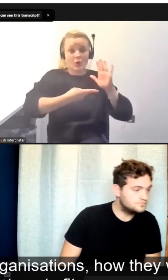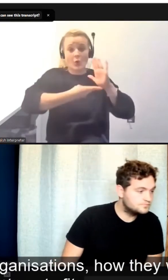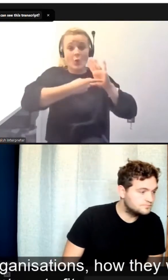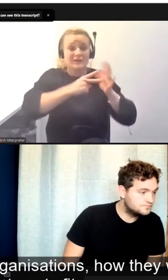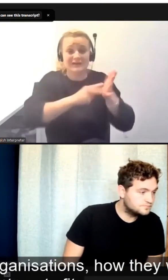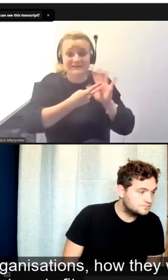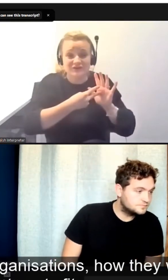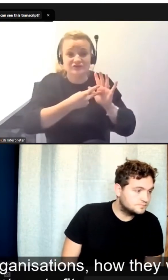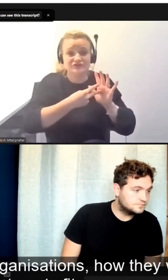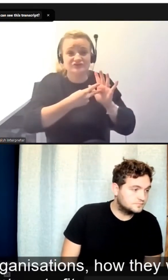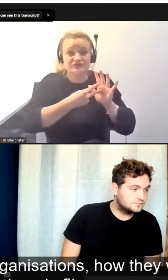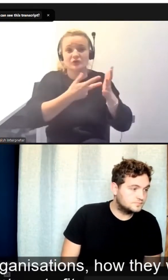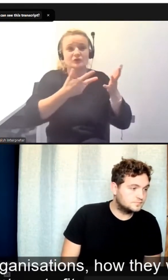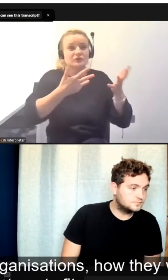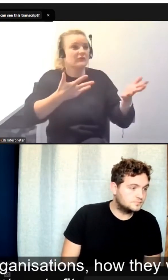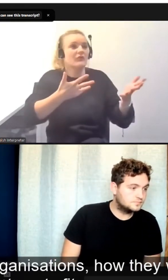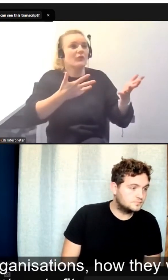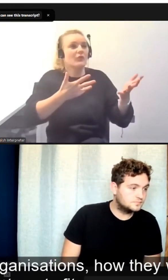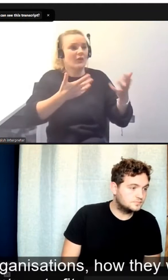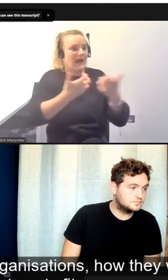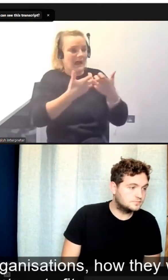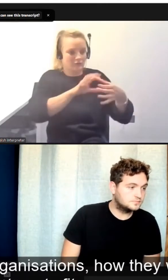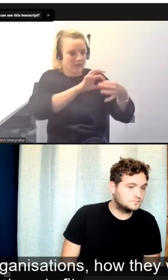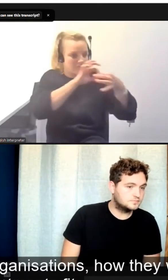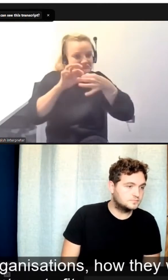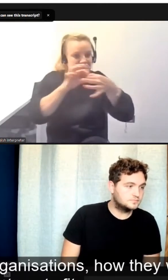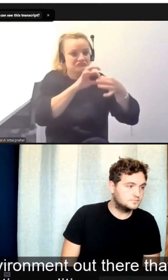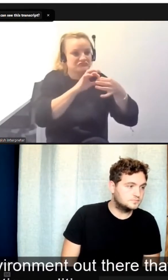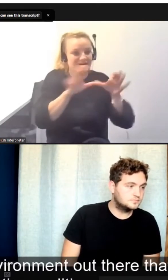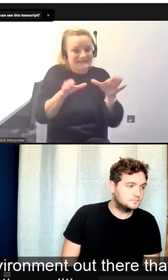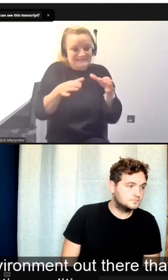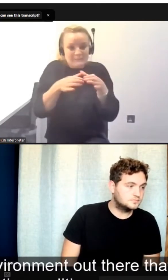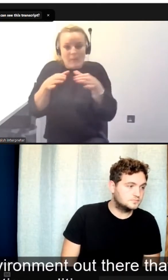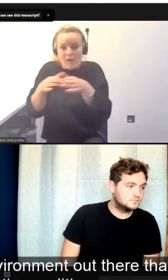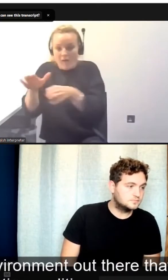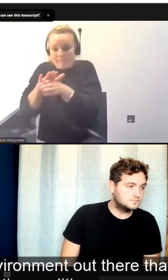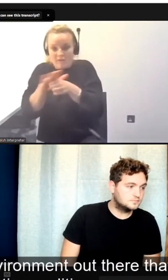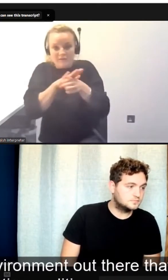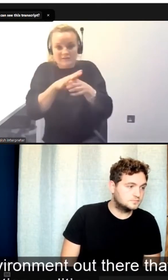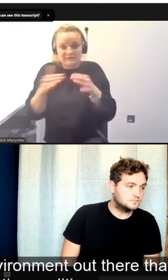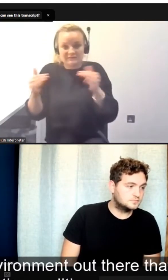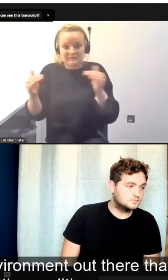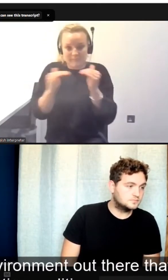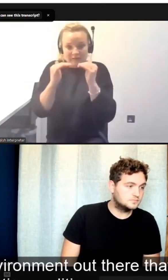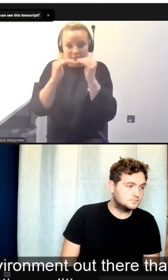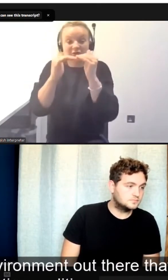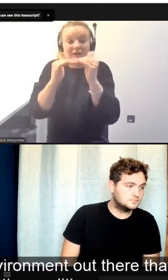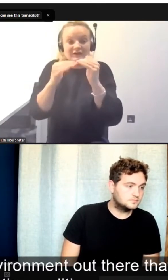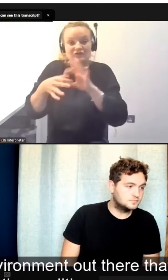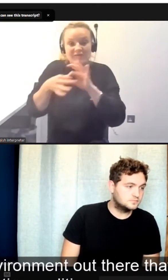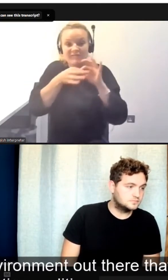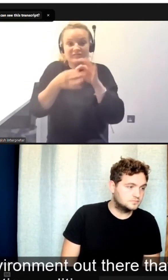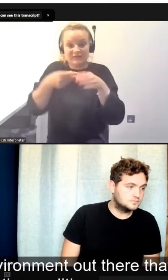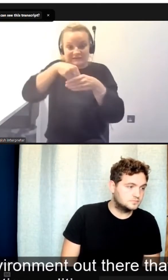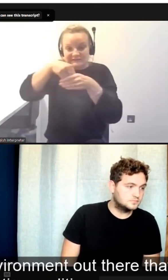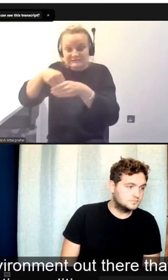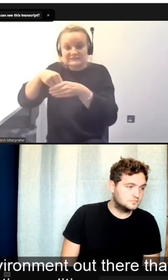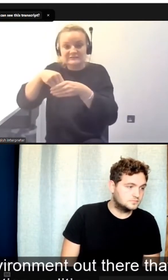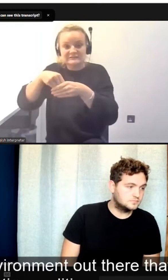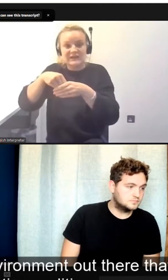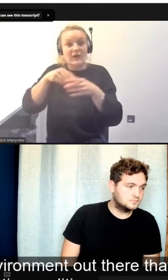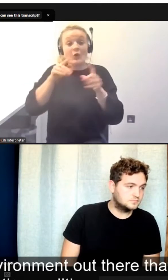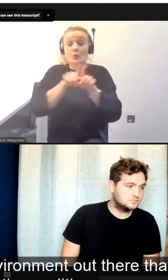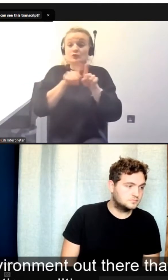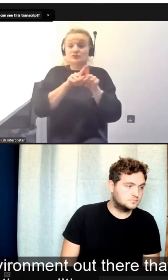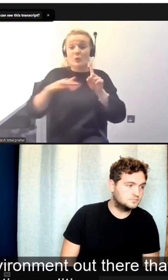how they work together, how departments fit, and then how much there is in the environment out there